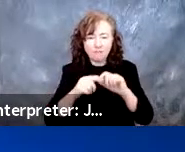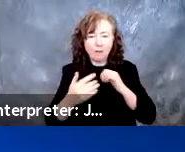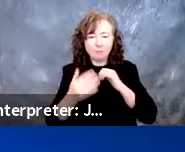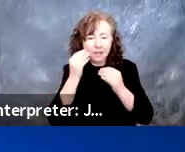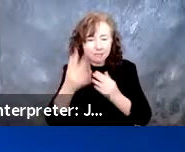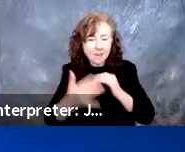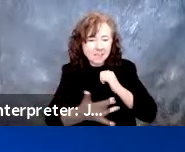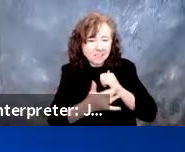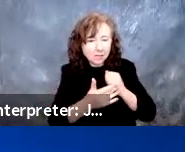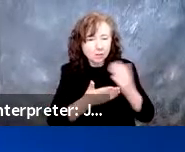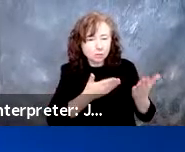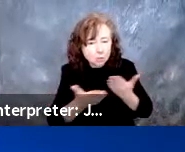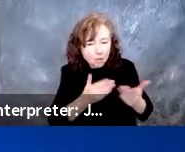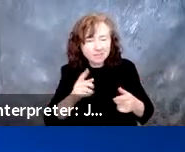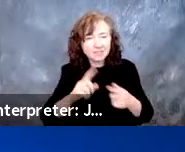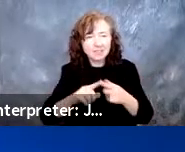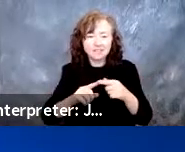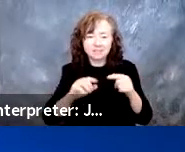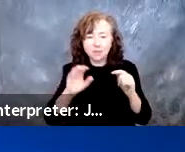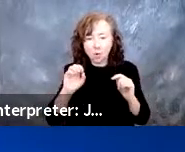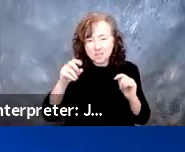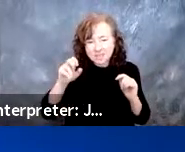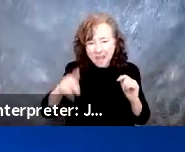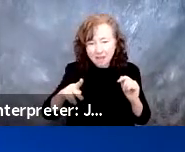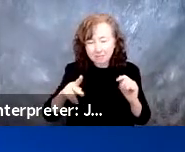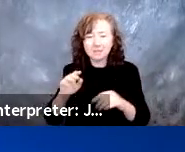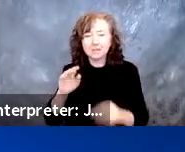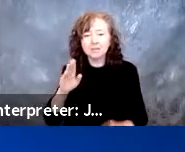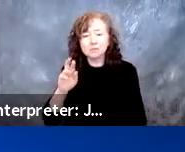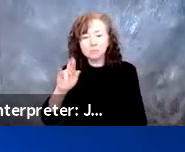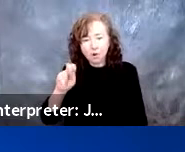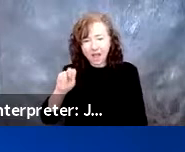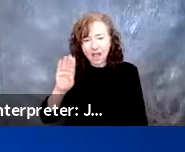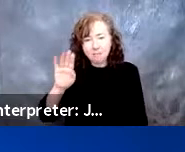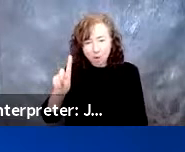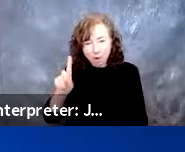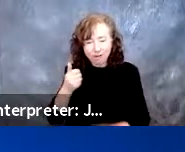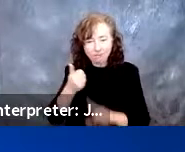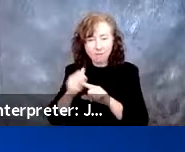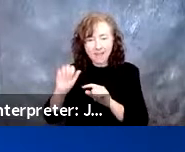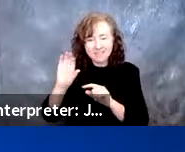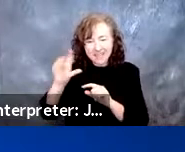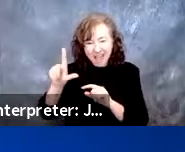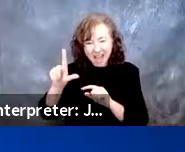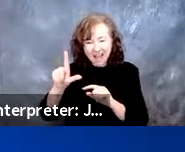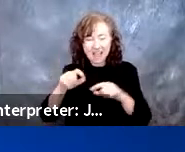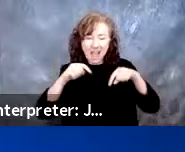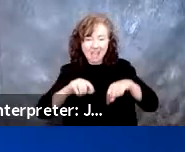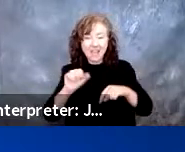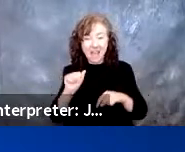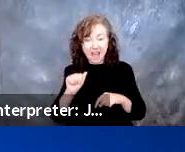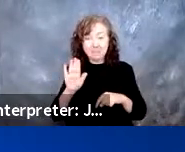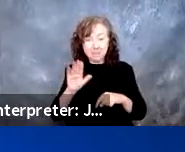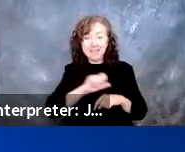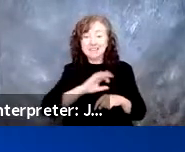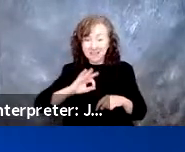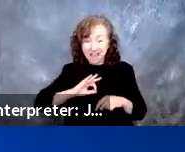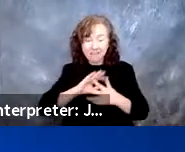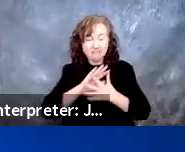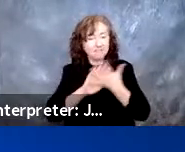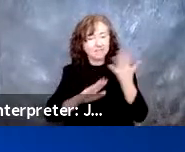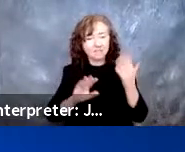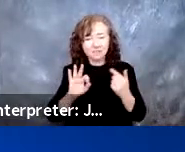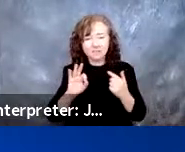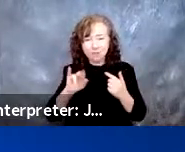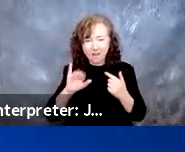Danielle Germain, as well as Brian Bard at ACL, and the many people here at the Access Board helping behind the scenes, including Francis Spiegel and